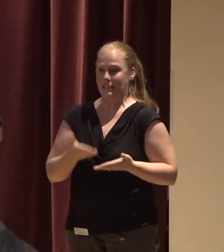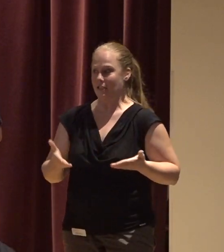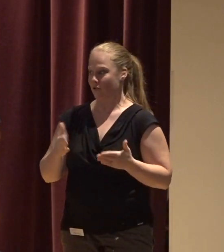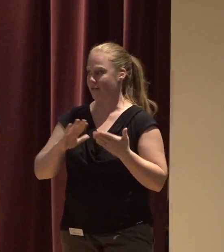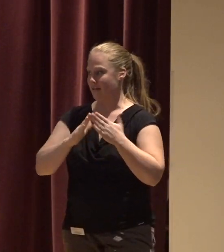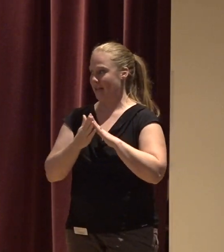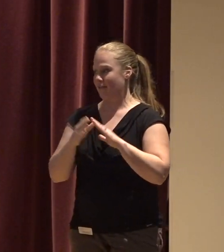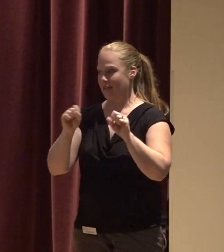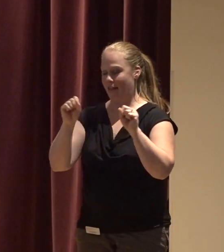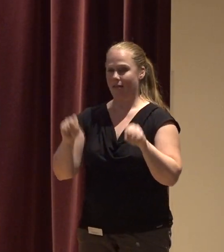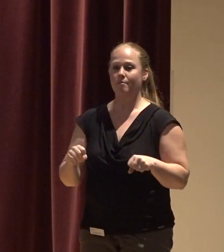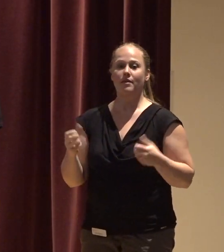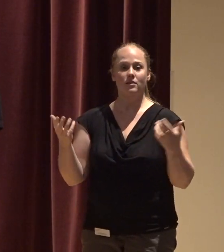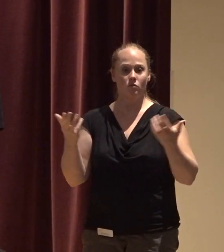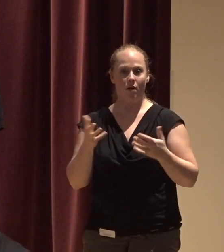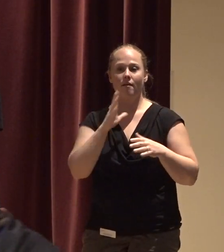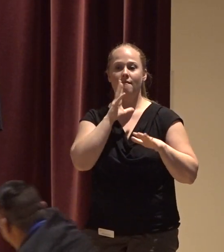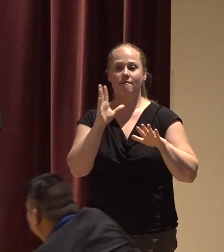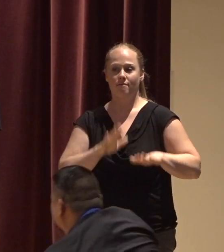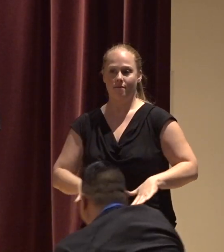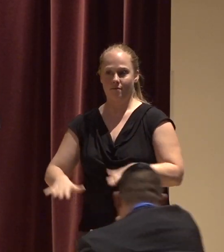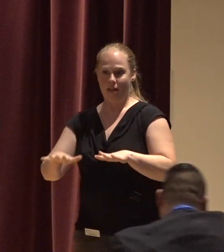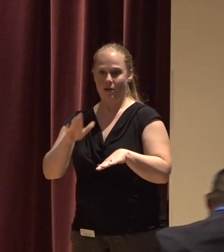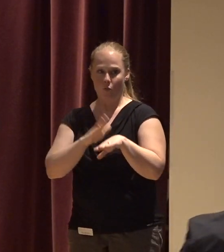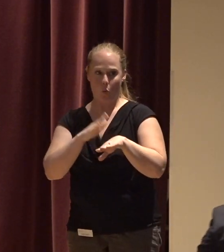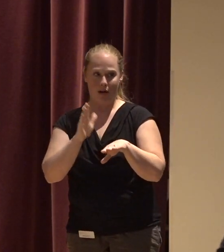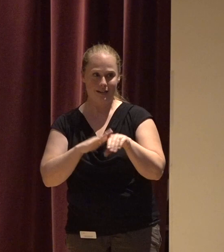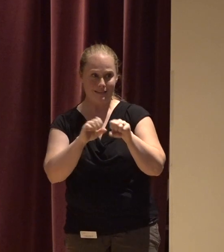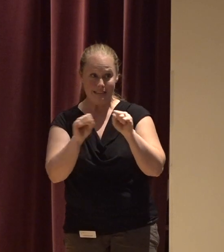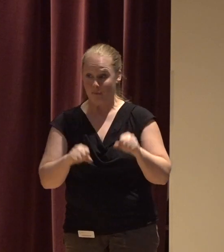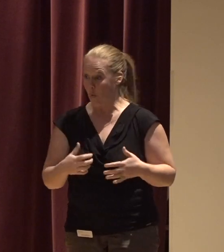and that is our flood warning system Is that not loud enough?